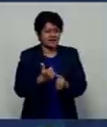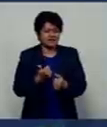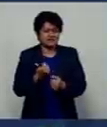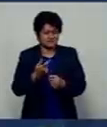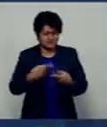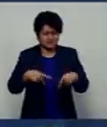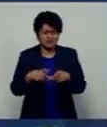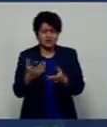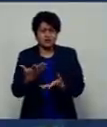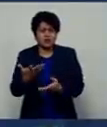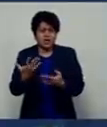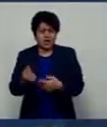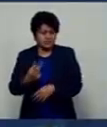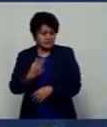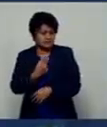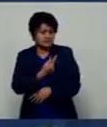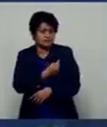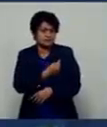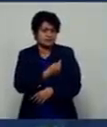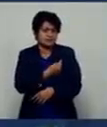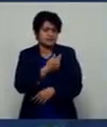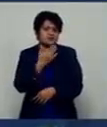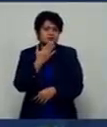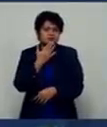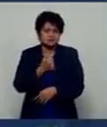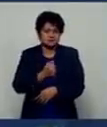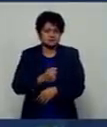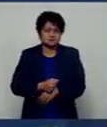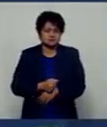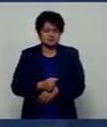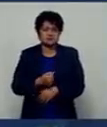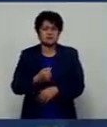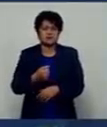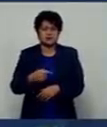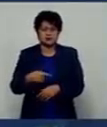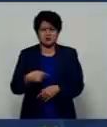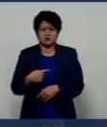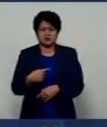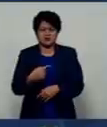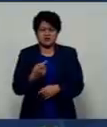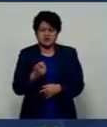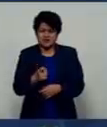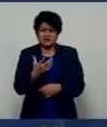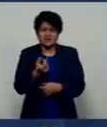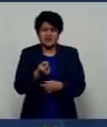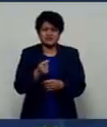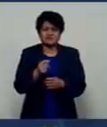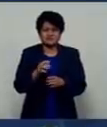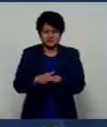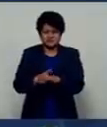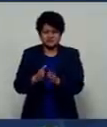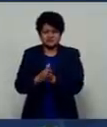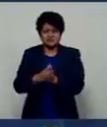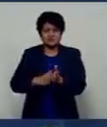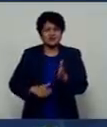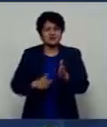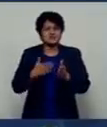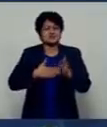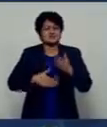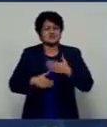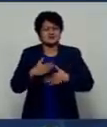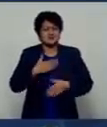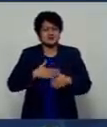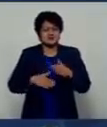Fijians are urged to bear with the vaccination teams with some delays expected at the site, considering